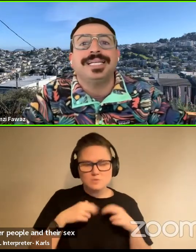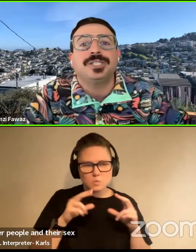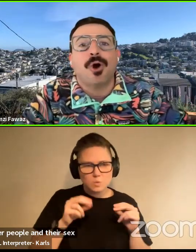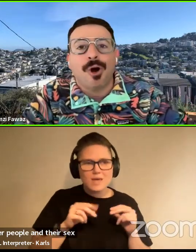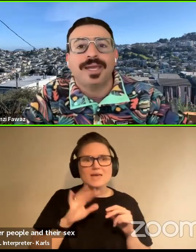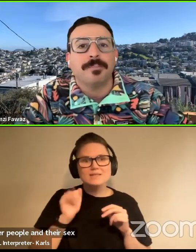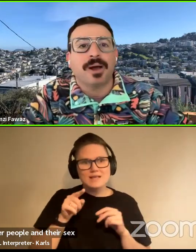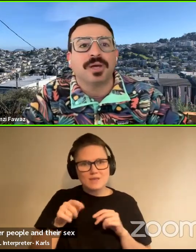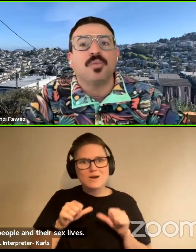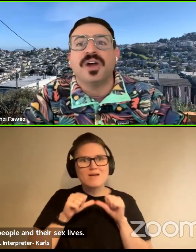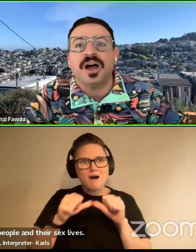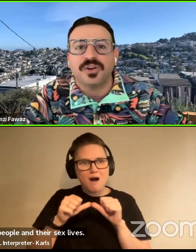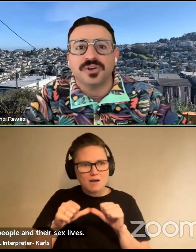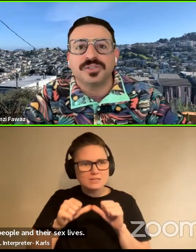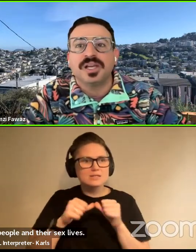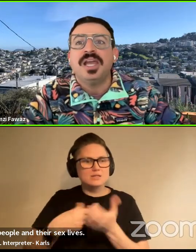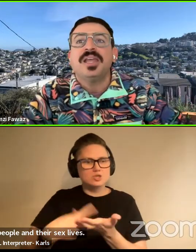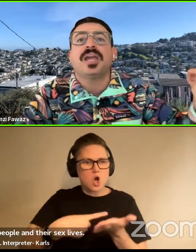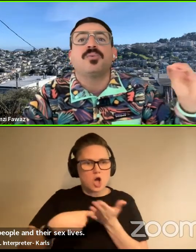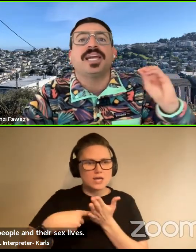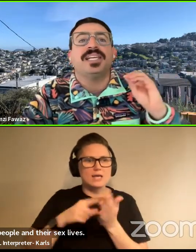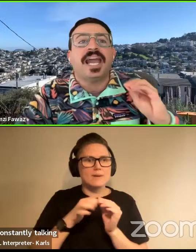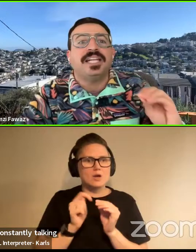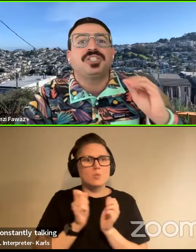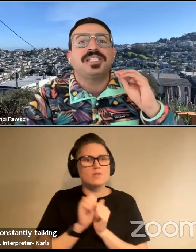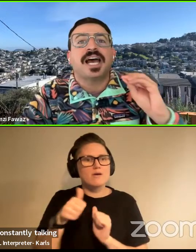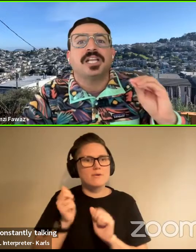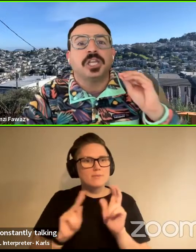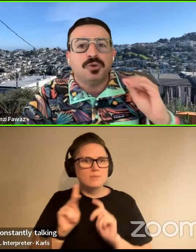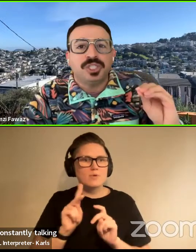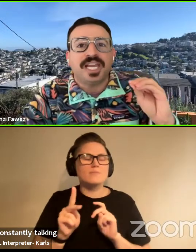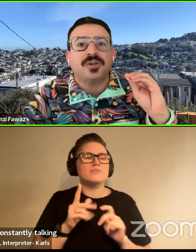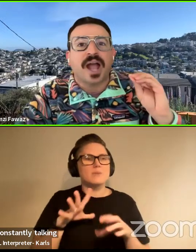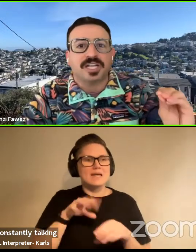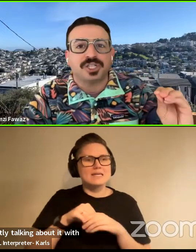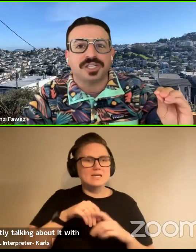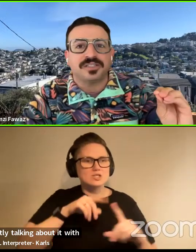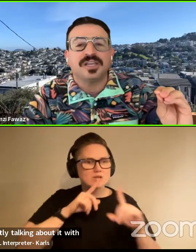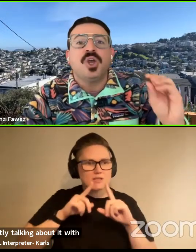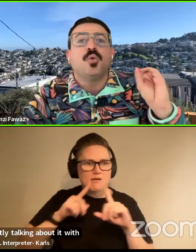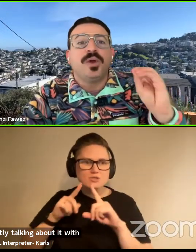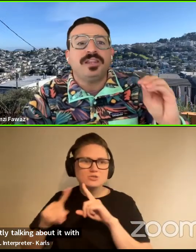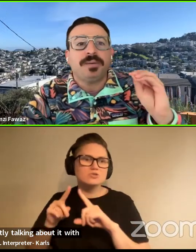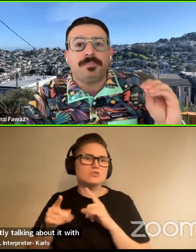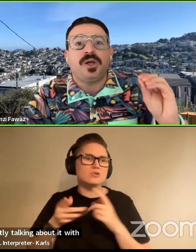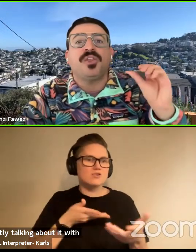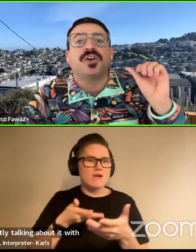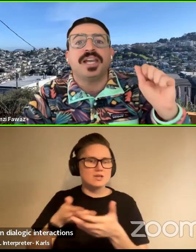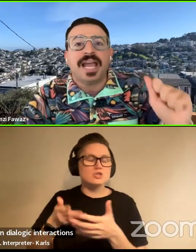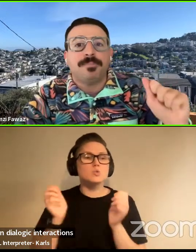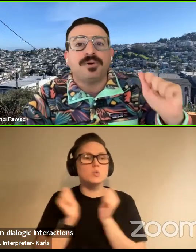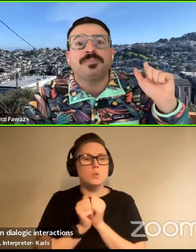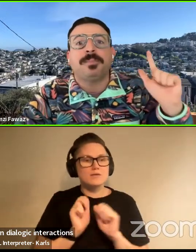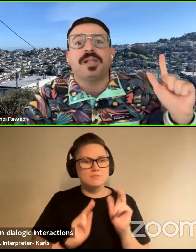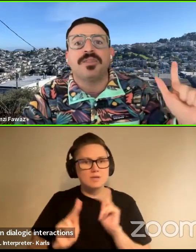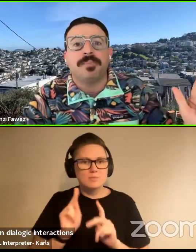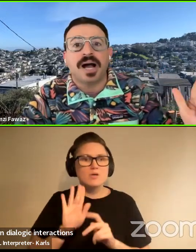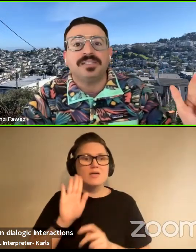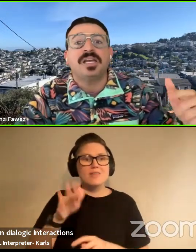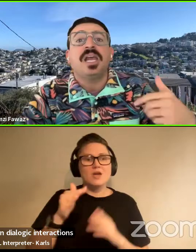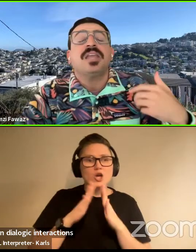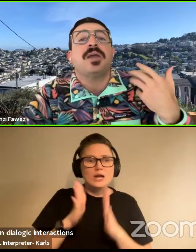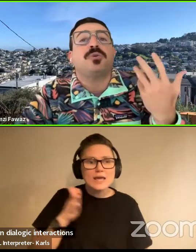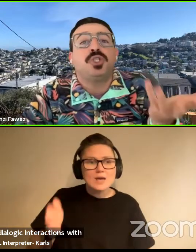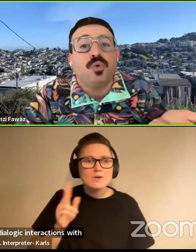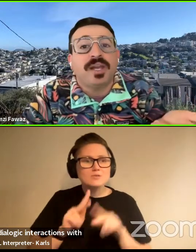were constantly talking about it with others. They were engaged in dialogic interactions with people, their neighbors, people